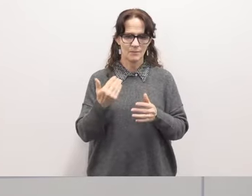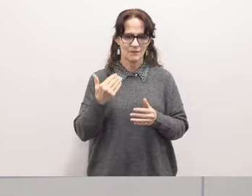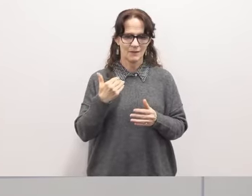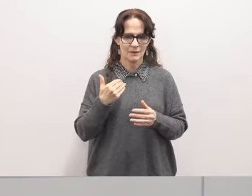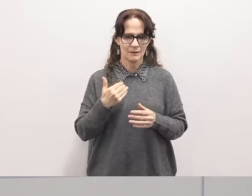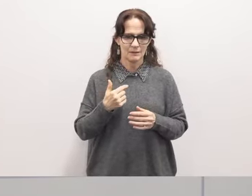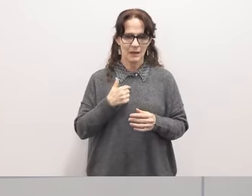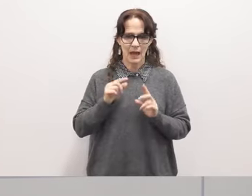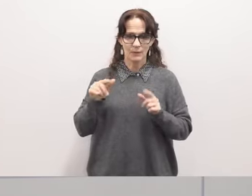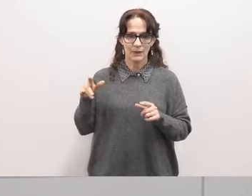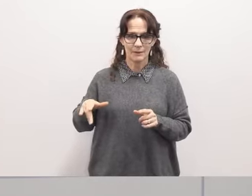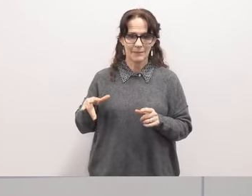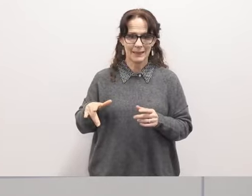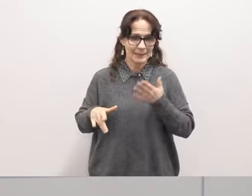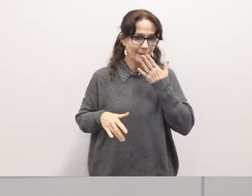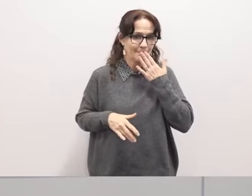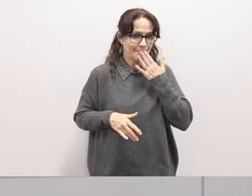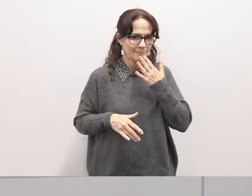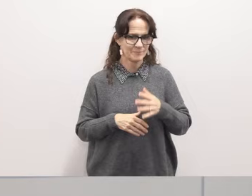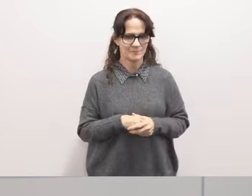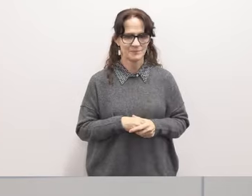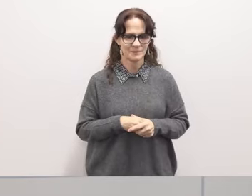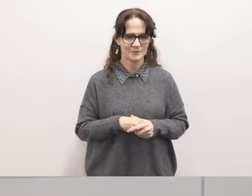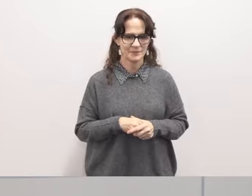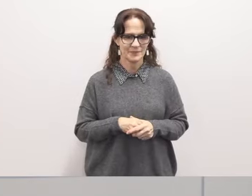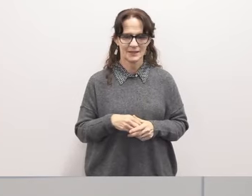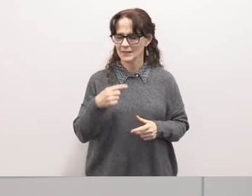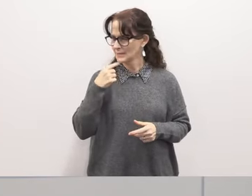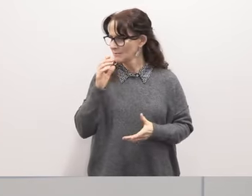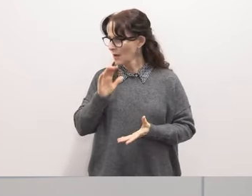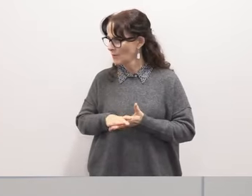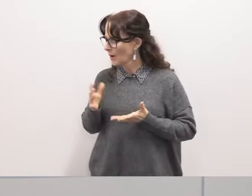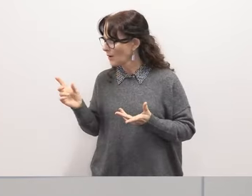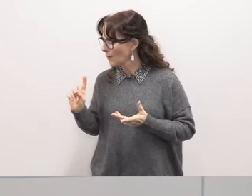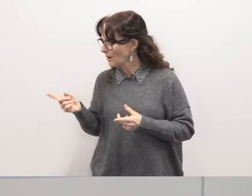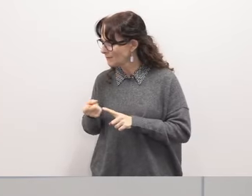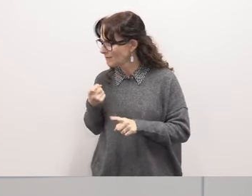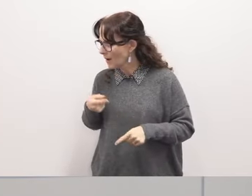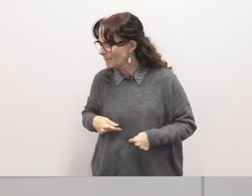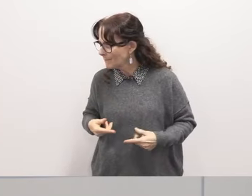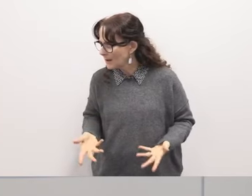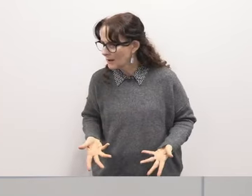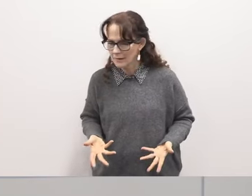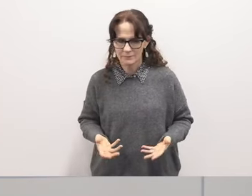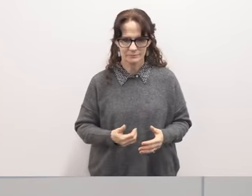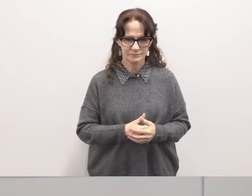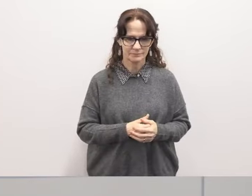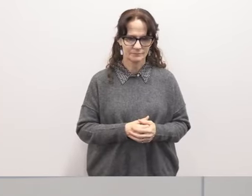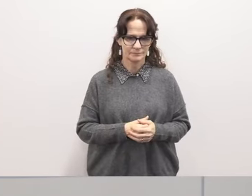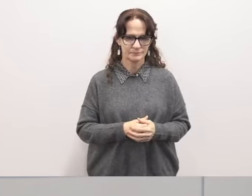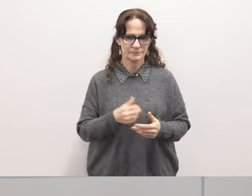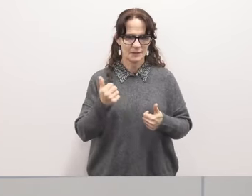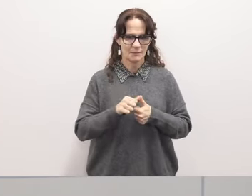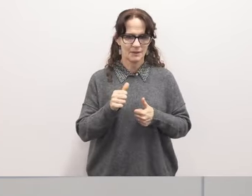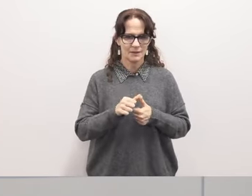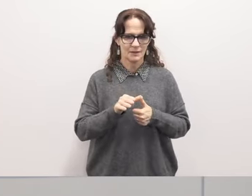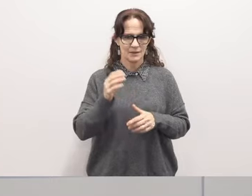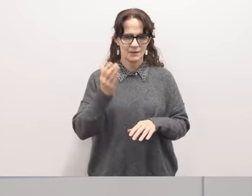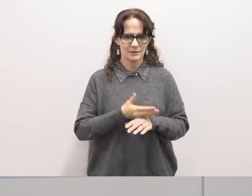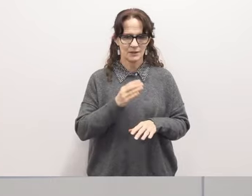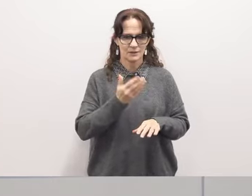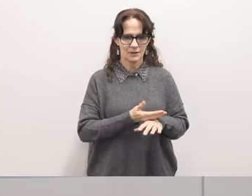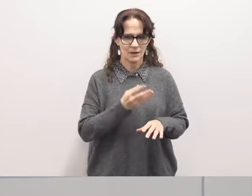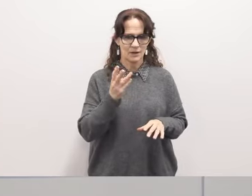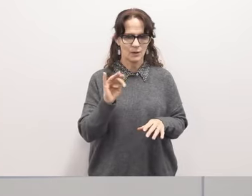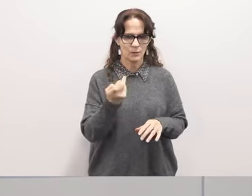to millican so uh so i said to my wife where did this come from and she said oh you remember our son and daughter